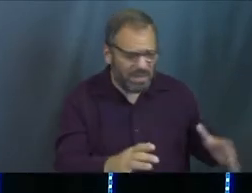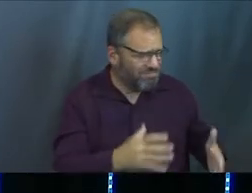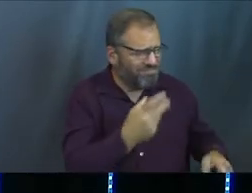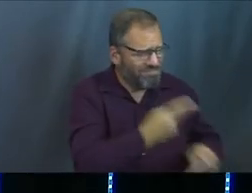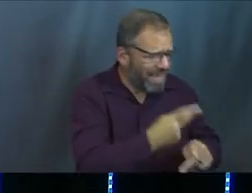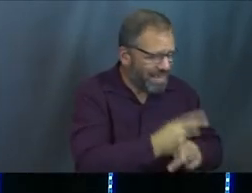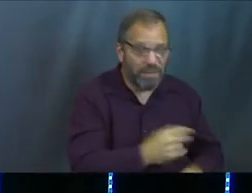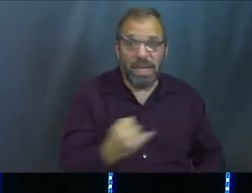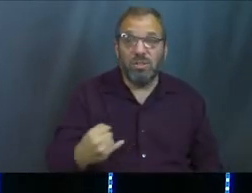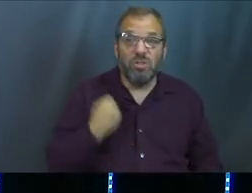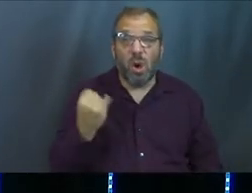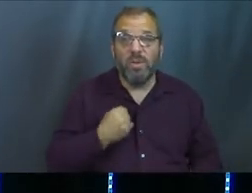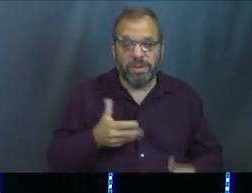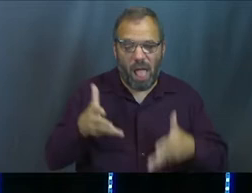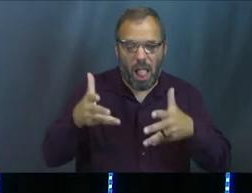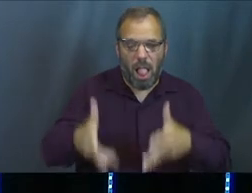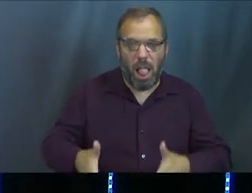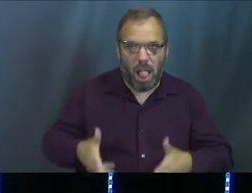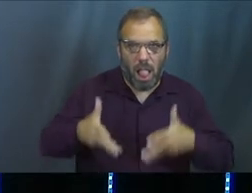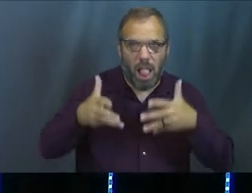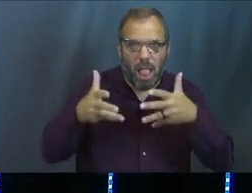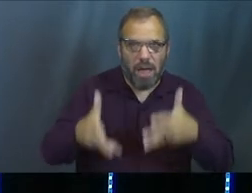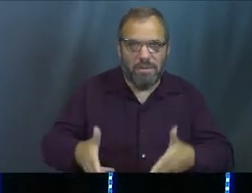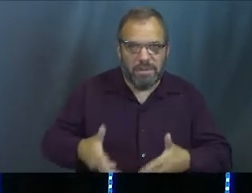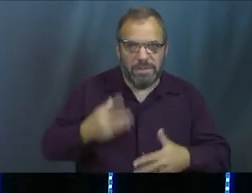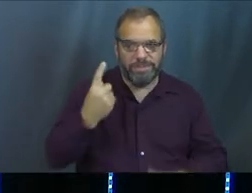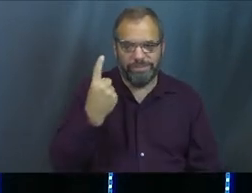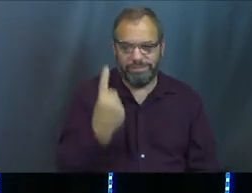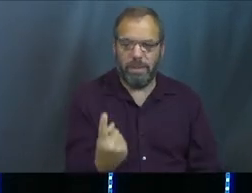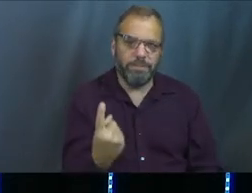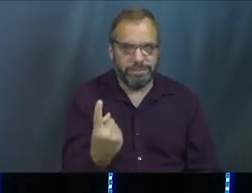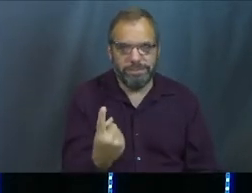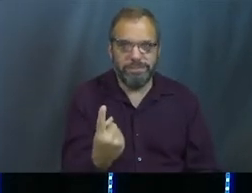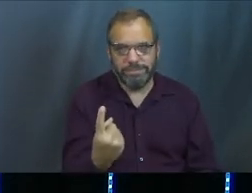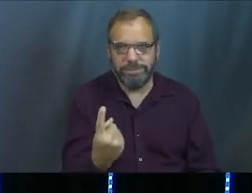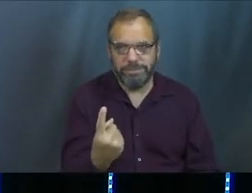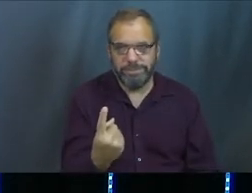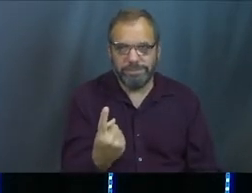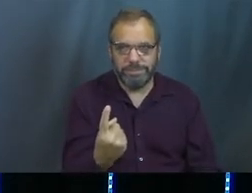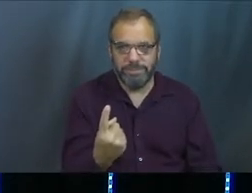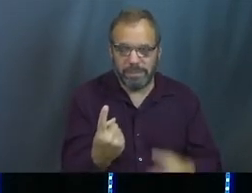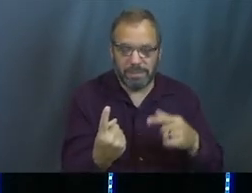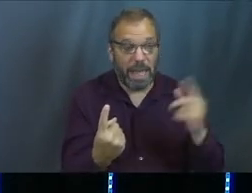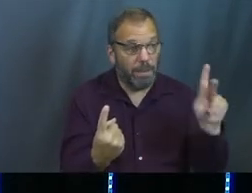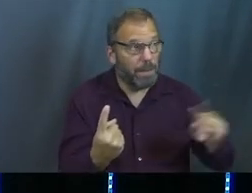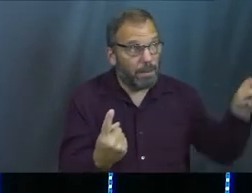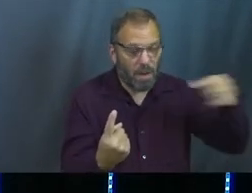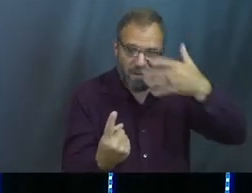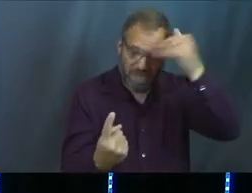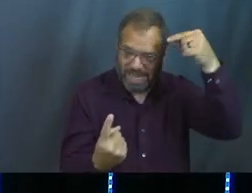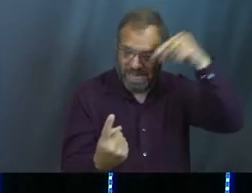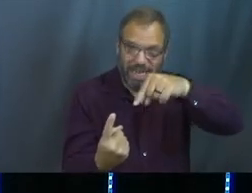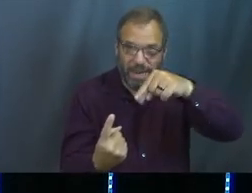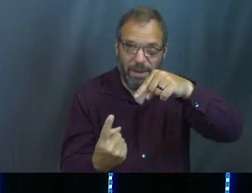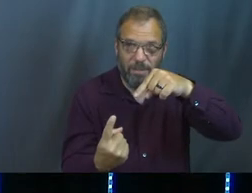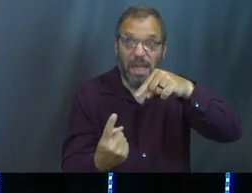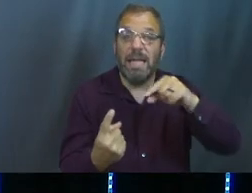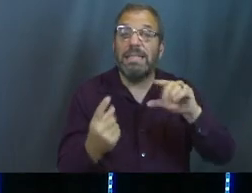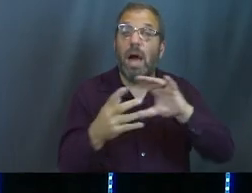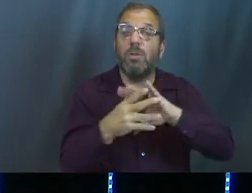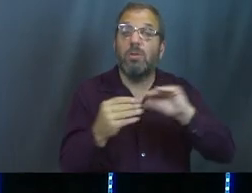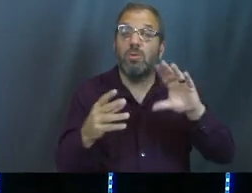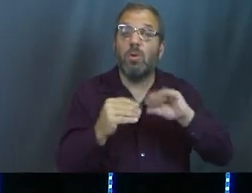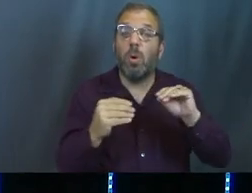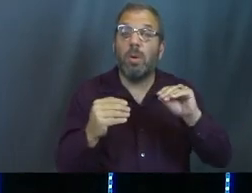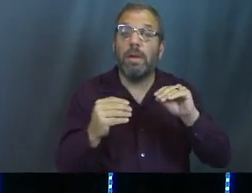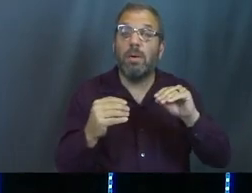And then Joseph is left alone in prison, totally forgotten about. And that is where we're going to stop with the story of